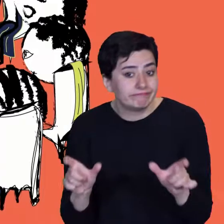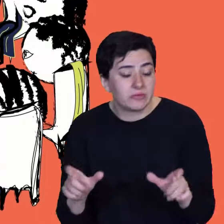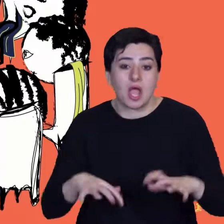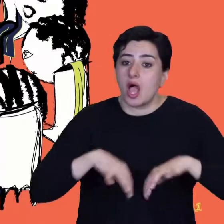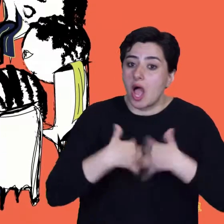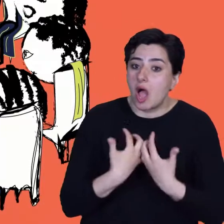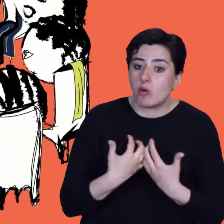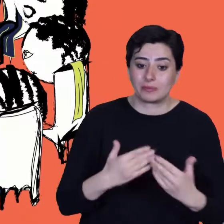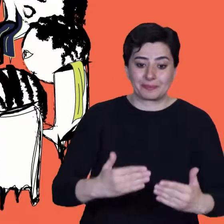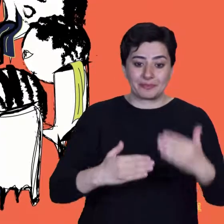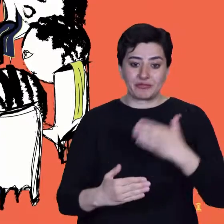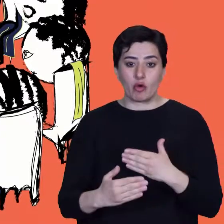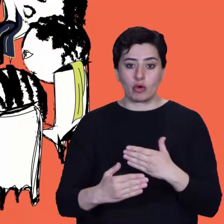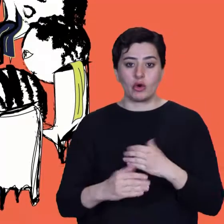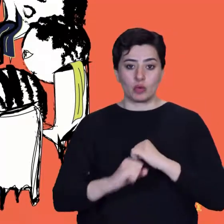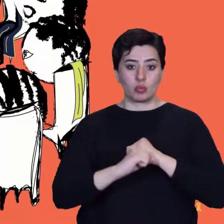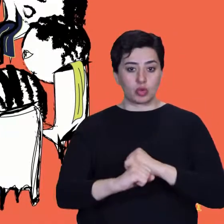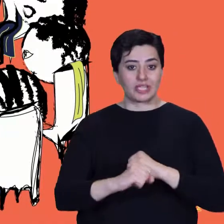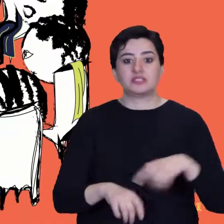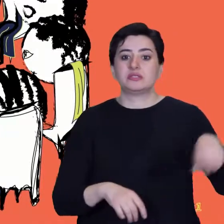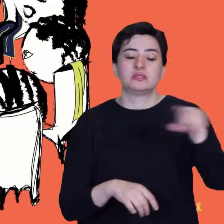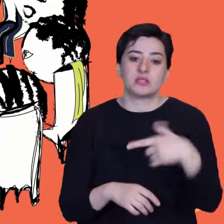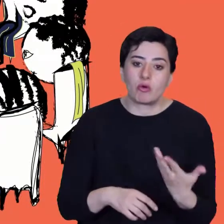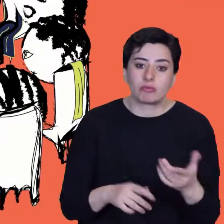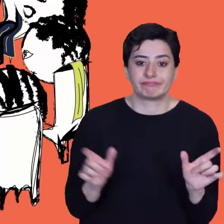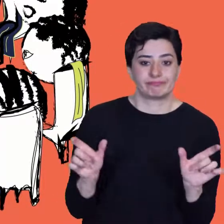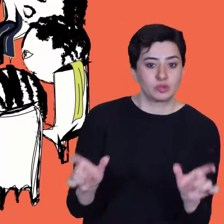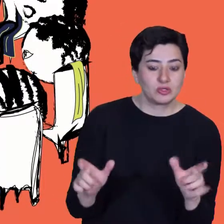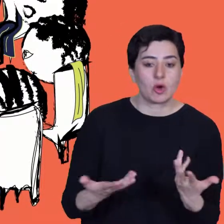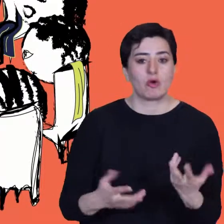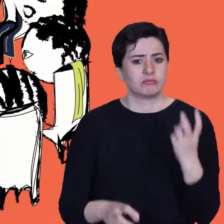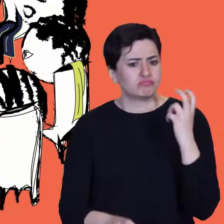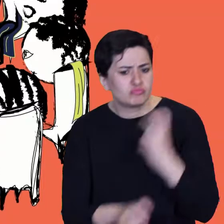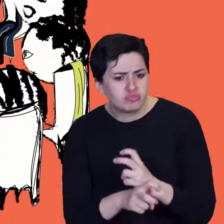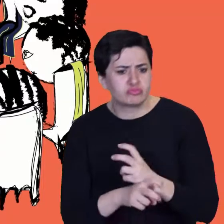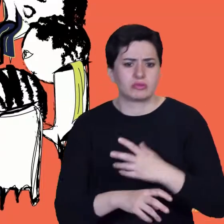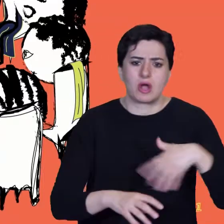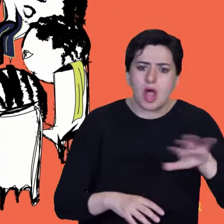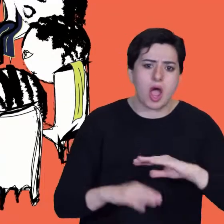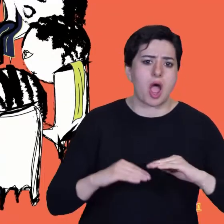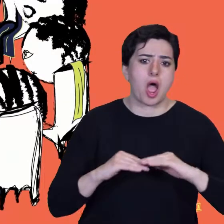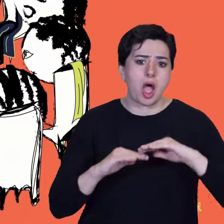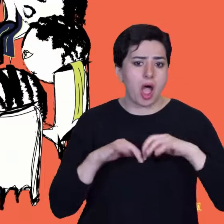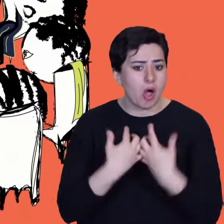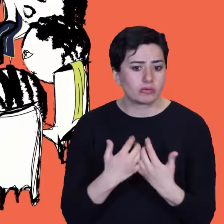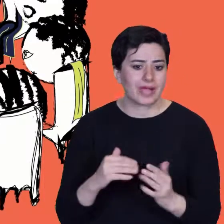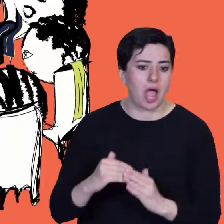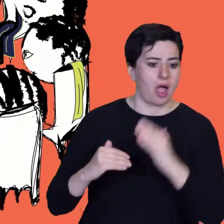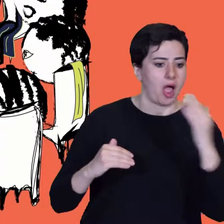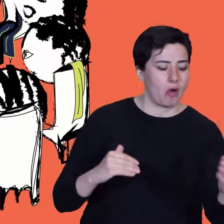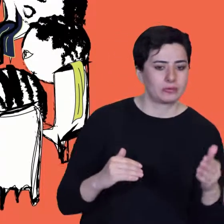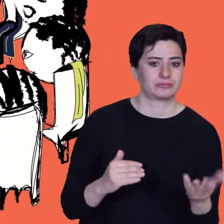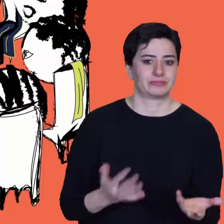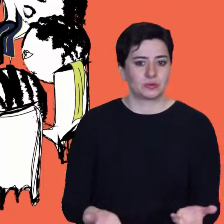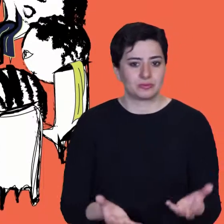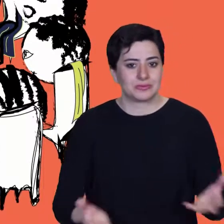to disasters than a community that doesn't discuss possible dangers or leaves people out. Sitting on chairs, arrayed in a